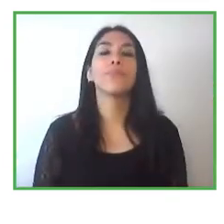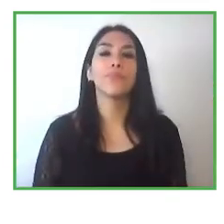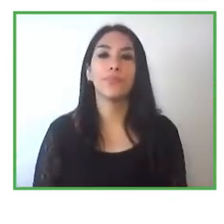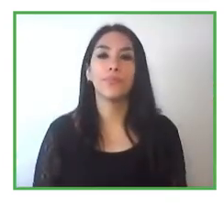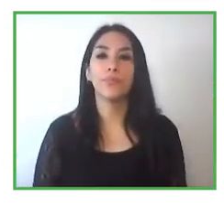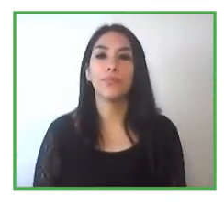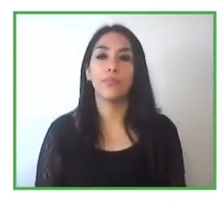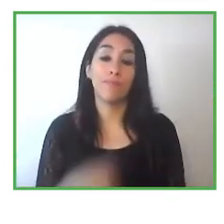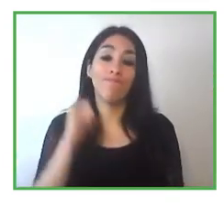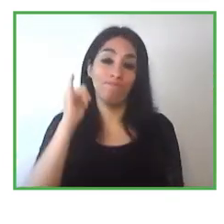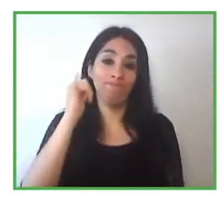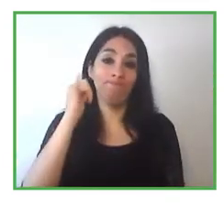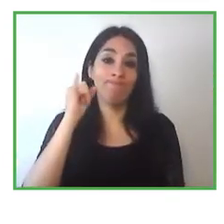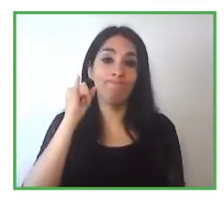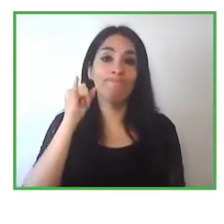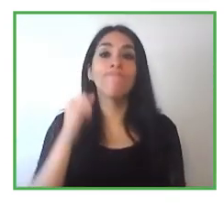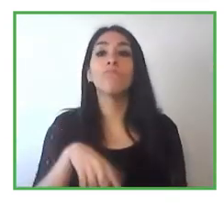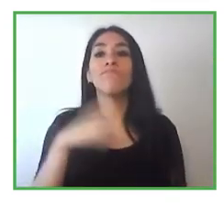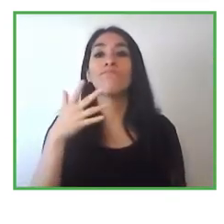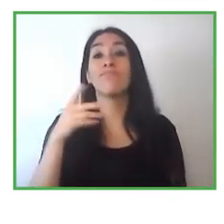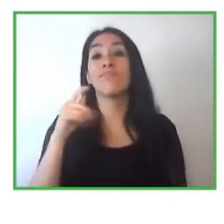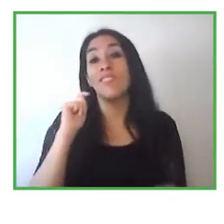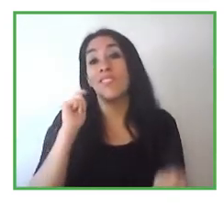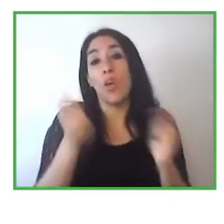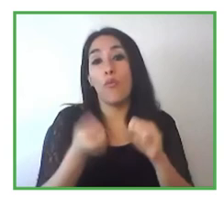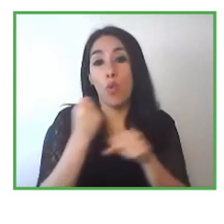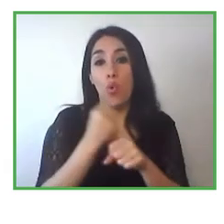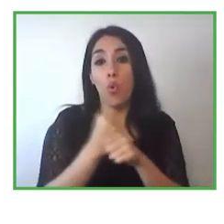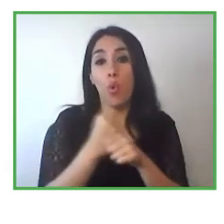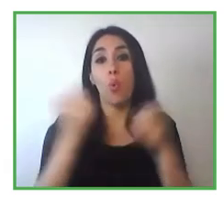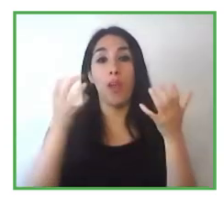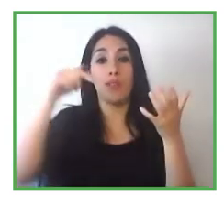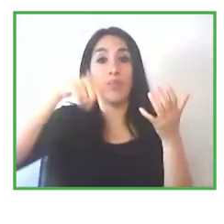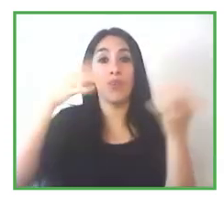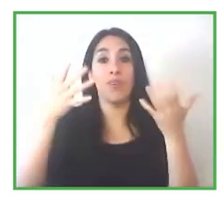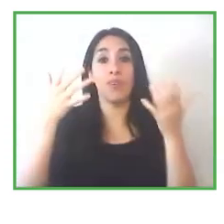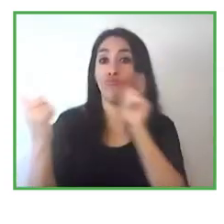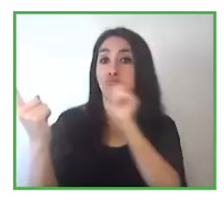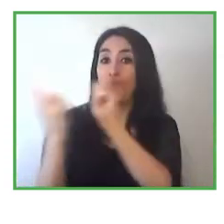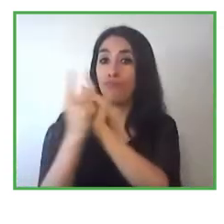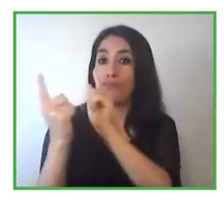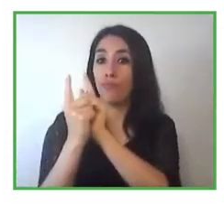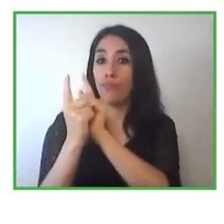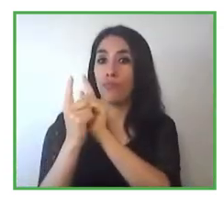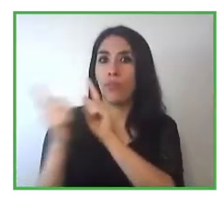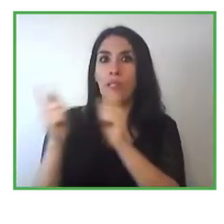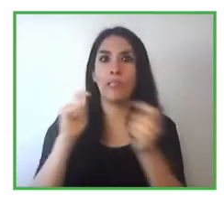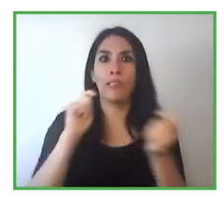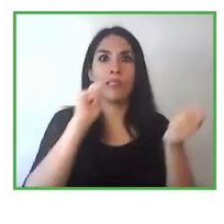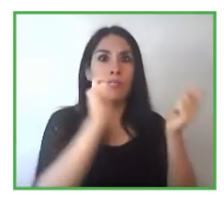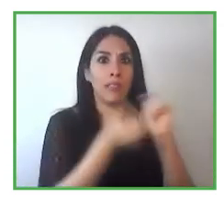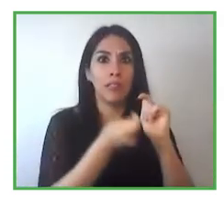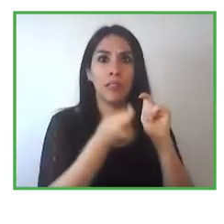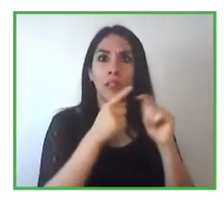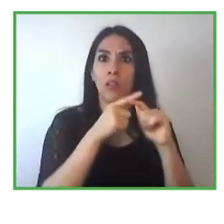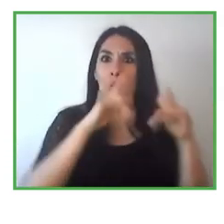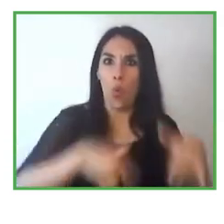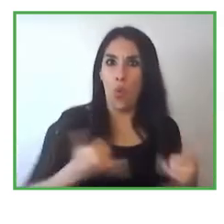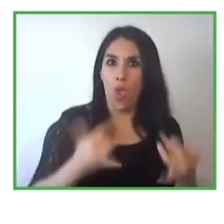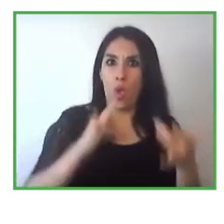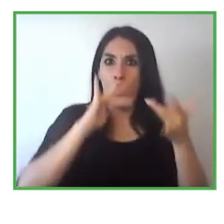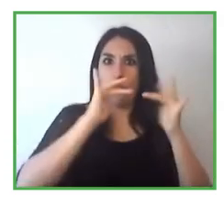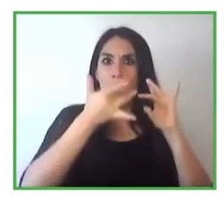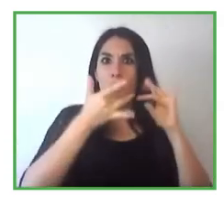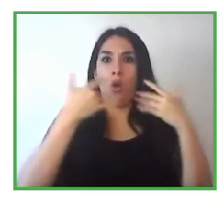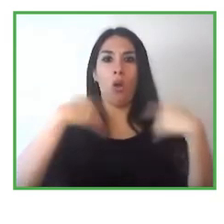having to leave those obstacles moving from the in-person